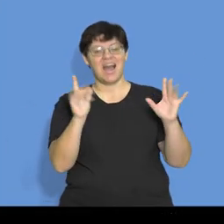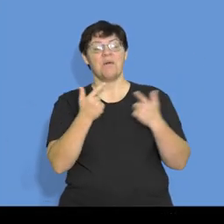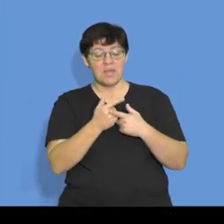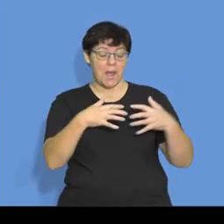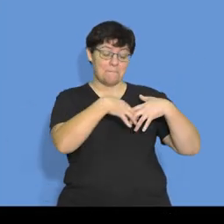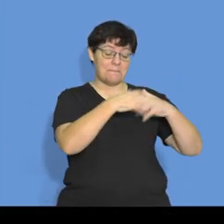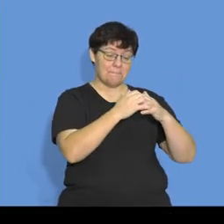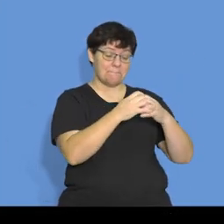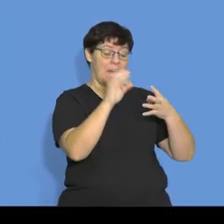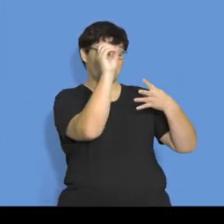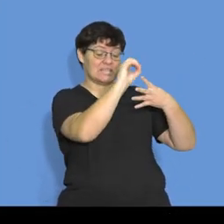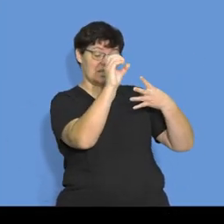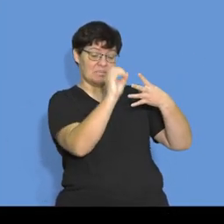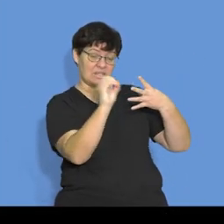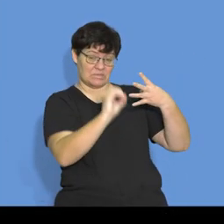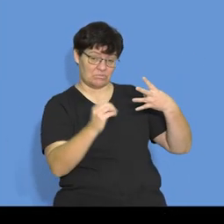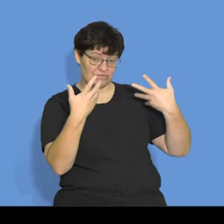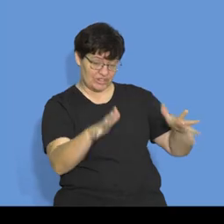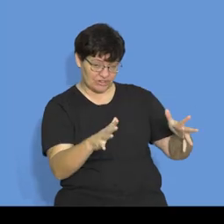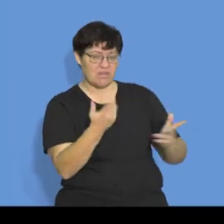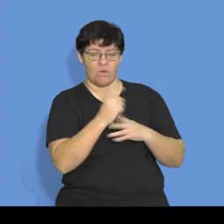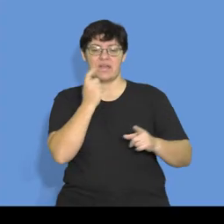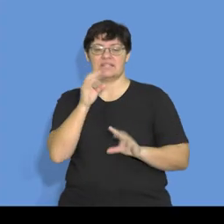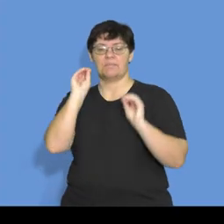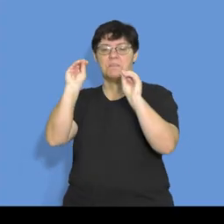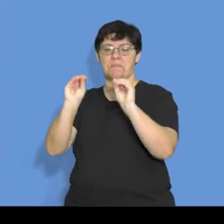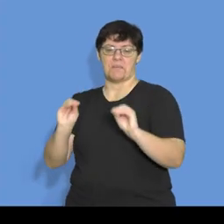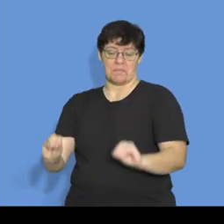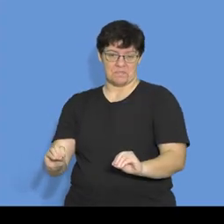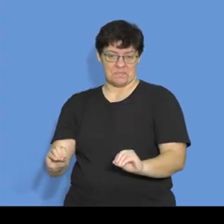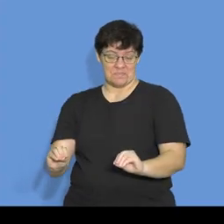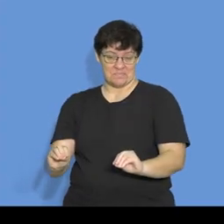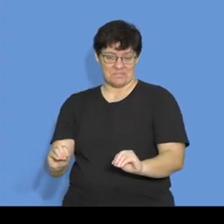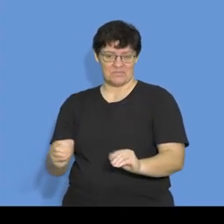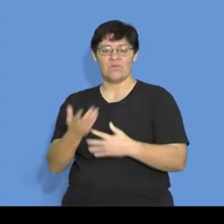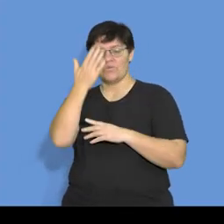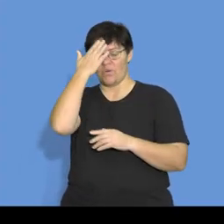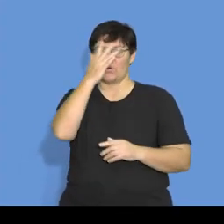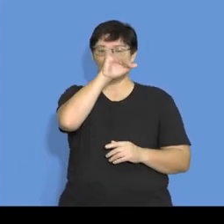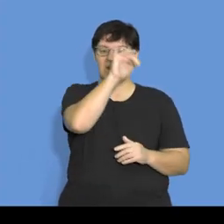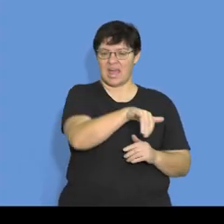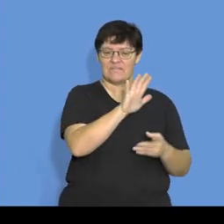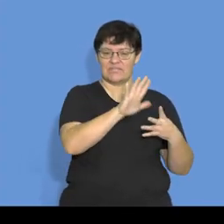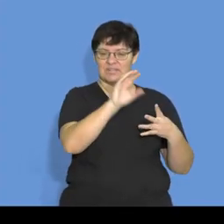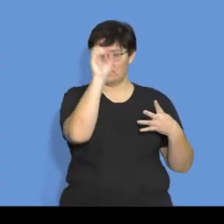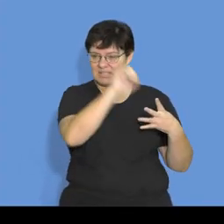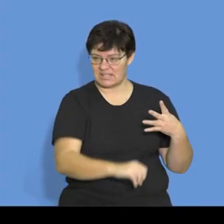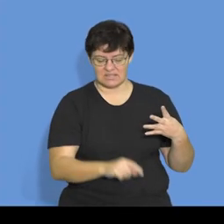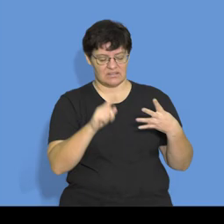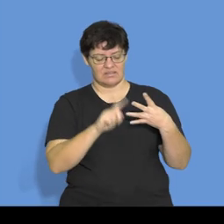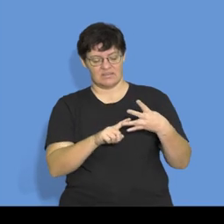your percentages, it becomes easy to calculate. You know July, that is your 50%. Let's put it there. That will be your